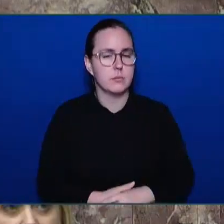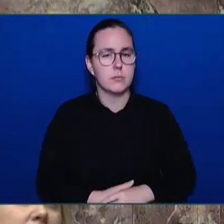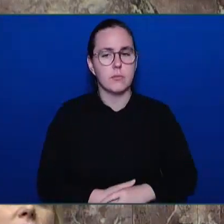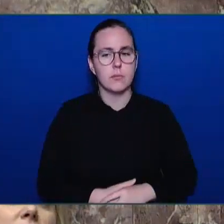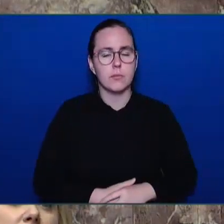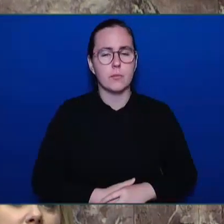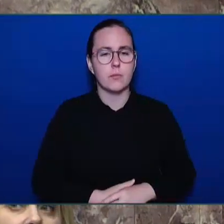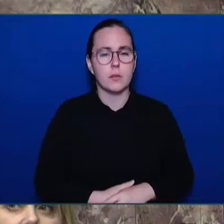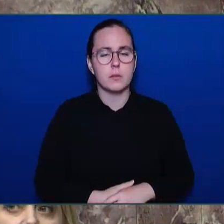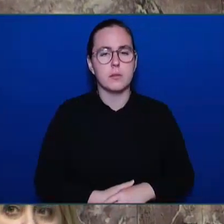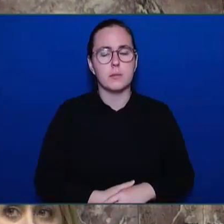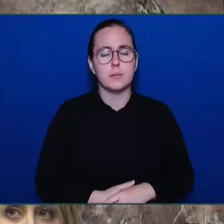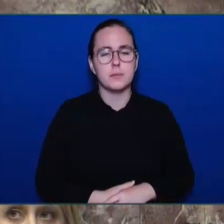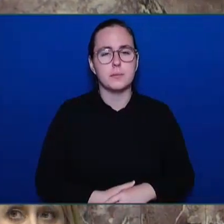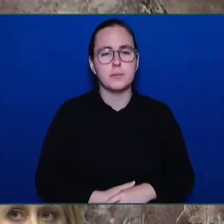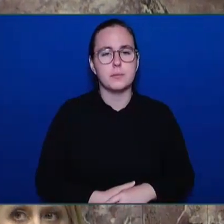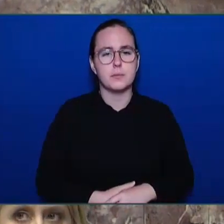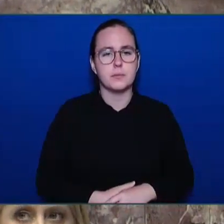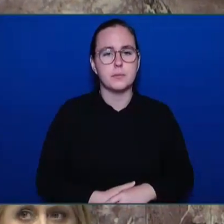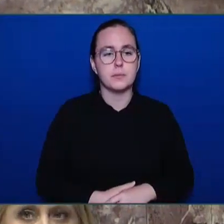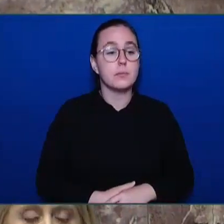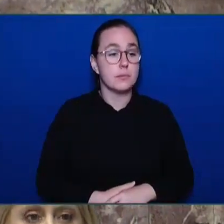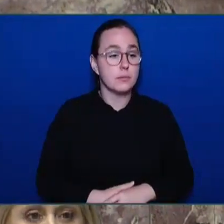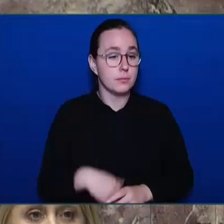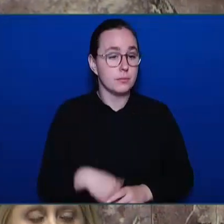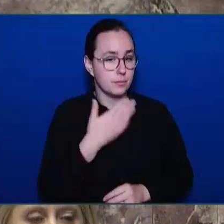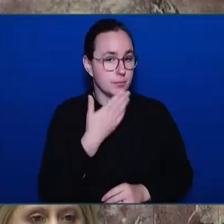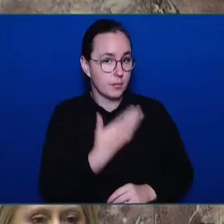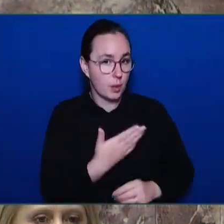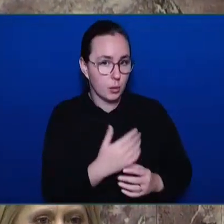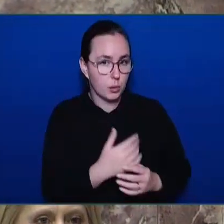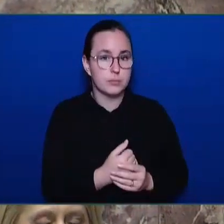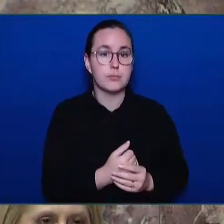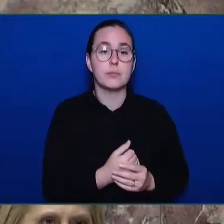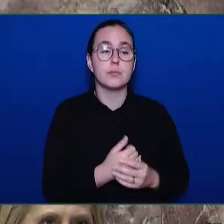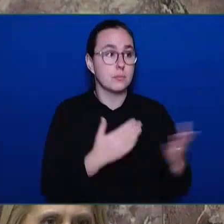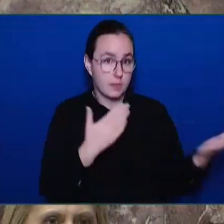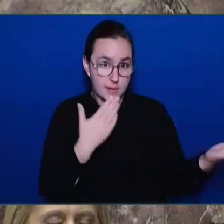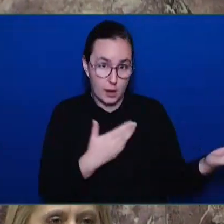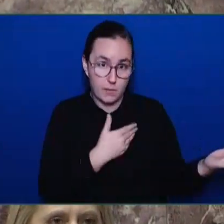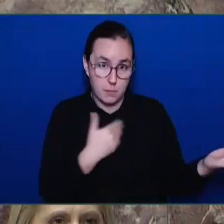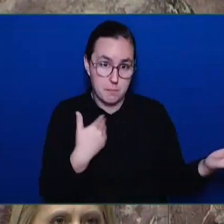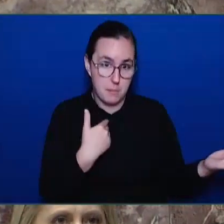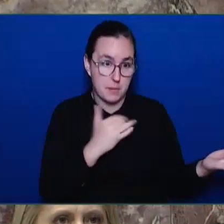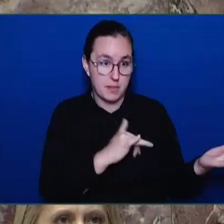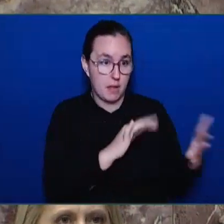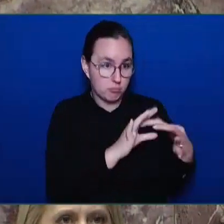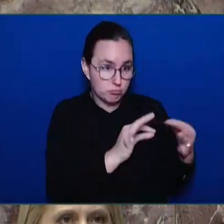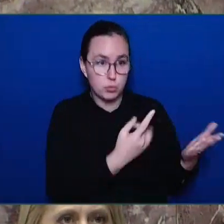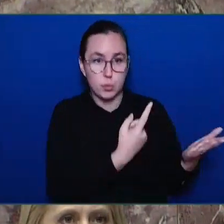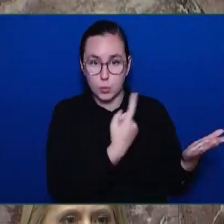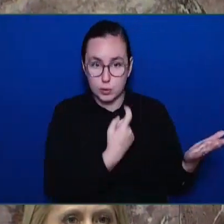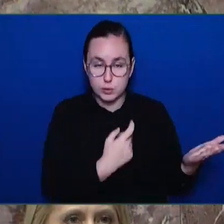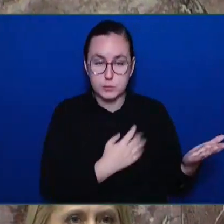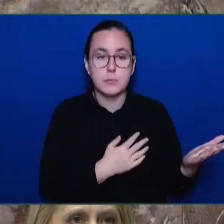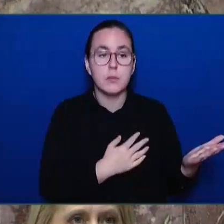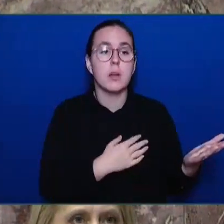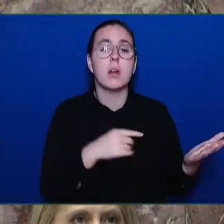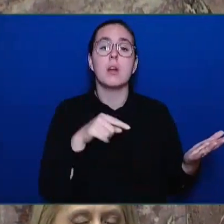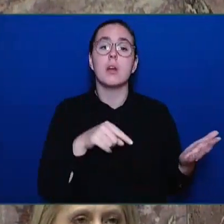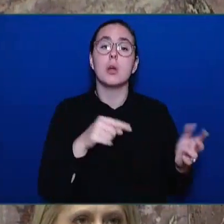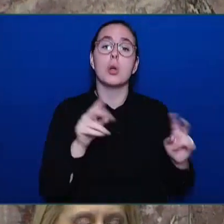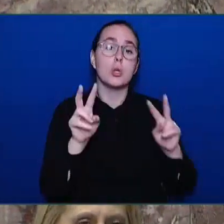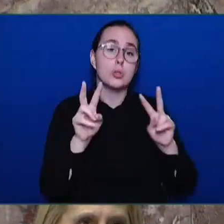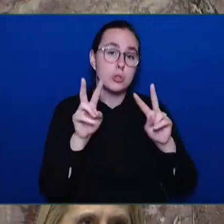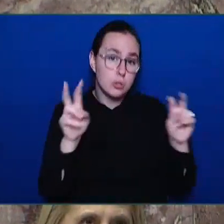Thank you, Honourable Speaker. I thank the member for her question on a topic that I know is of great concern to